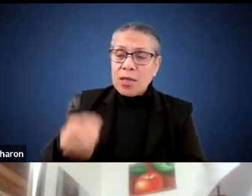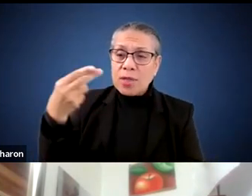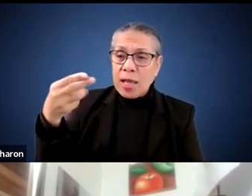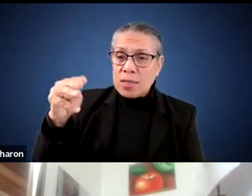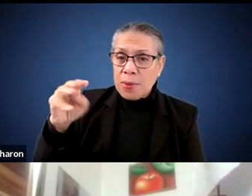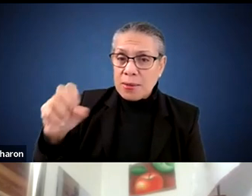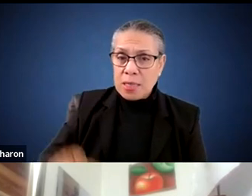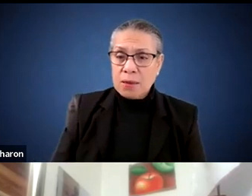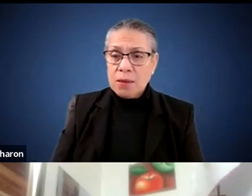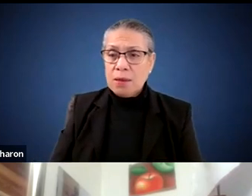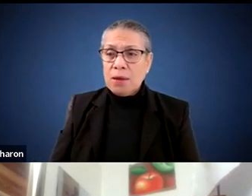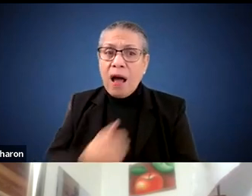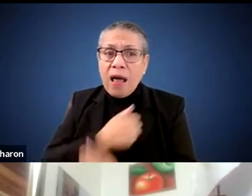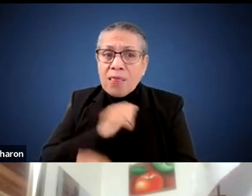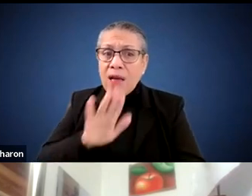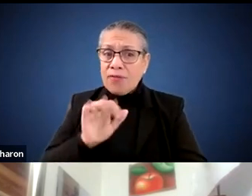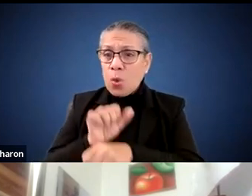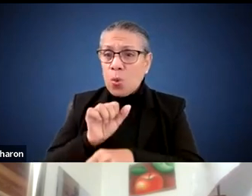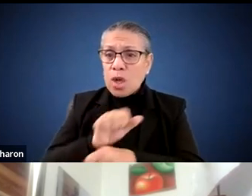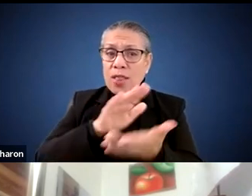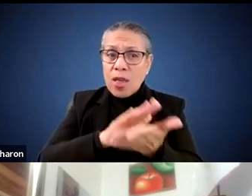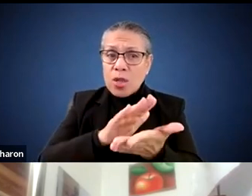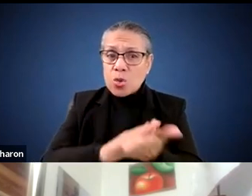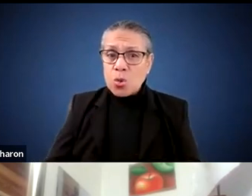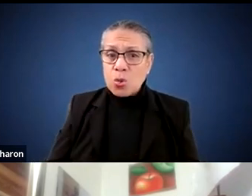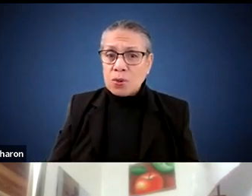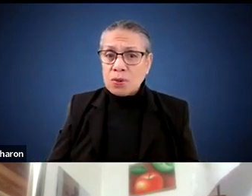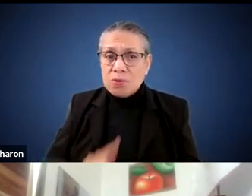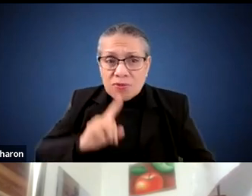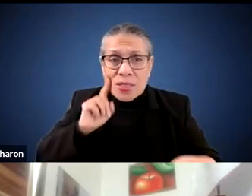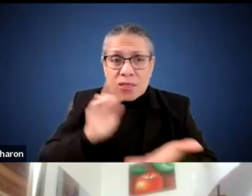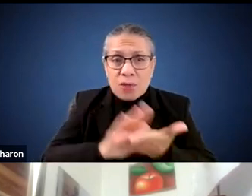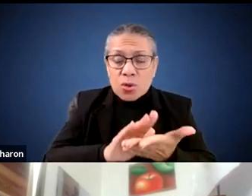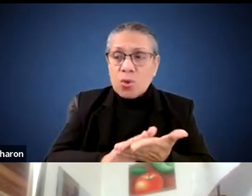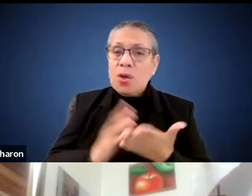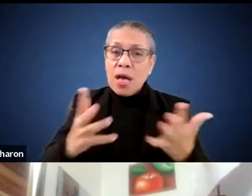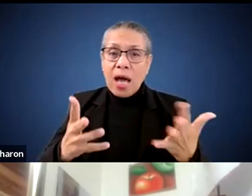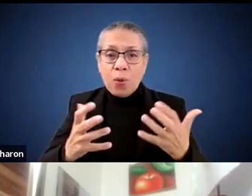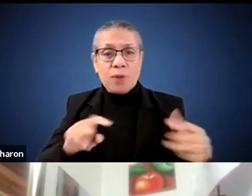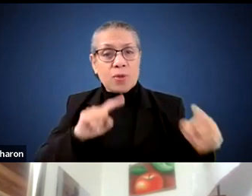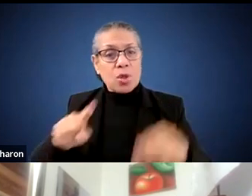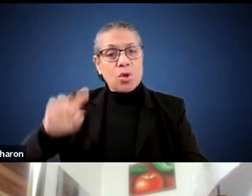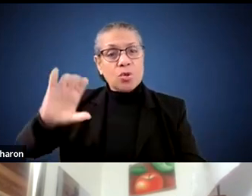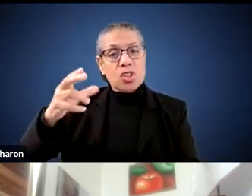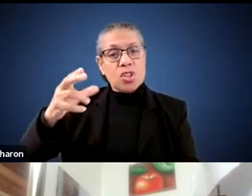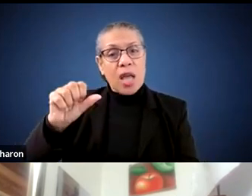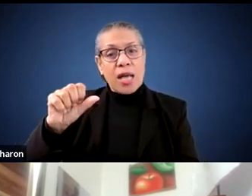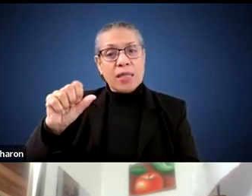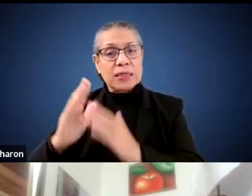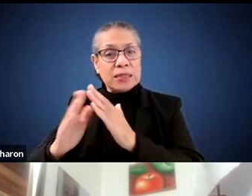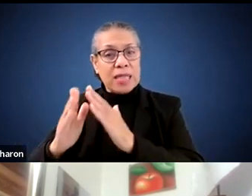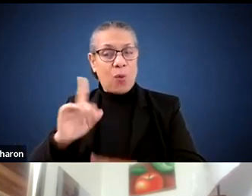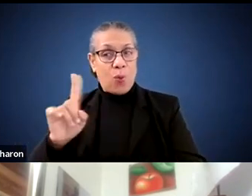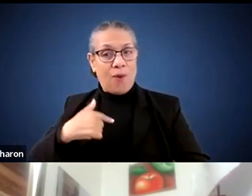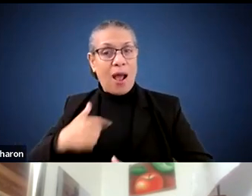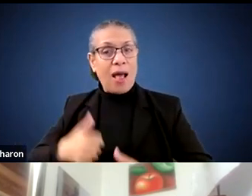big fan of their work there. I also, and I look forward to welcoming them to Charlestown, about a hundred yards from where I'm, where